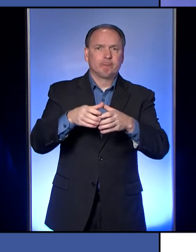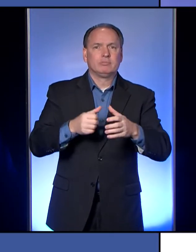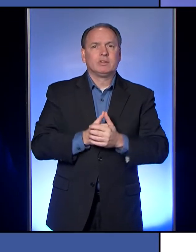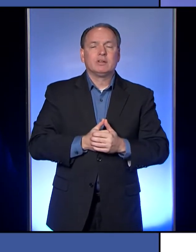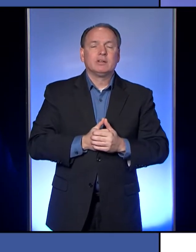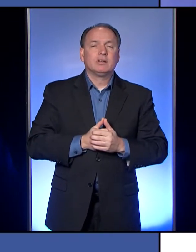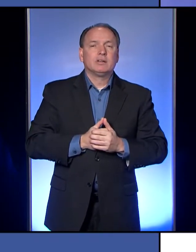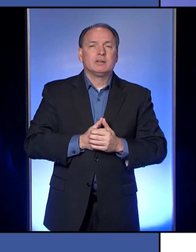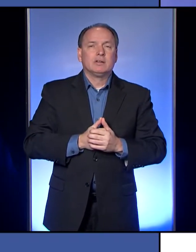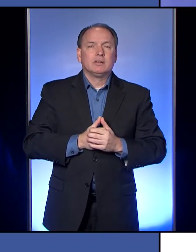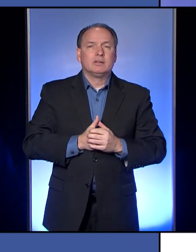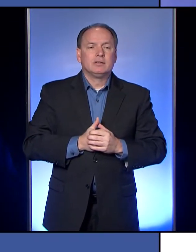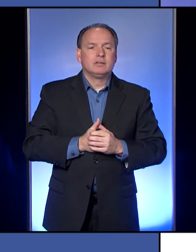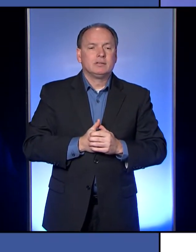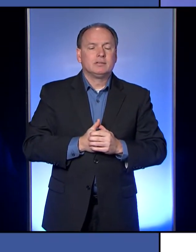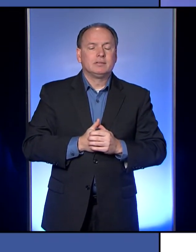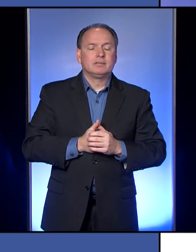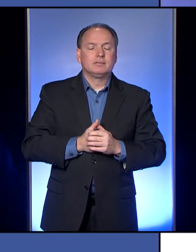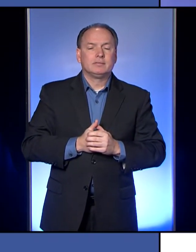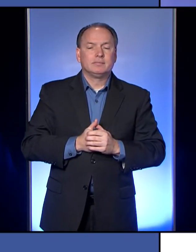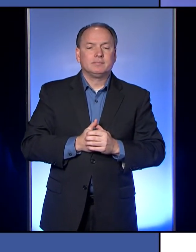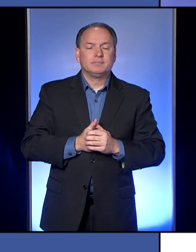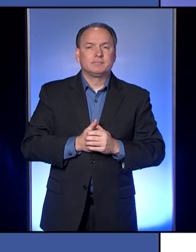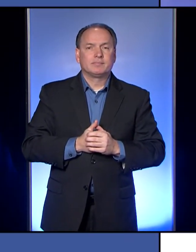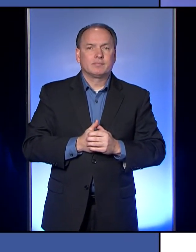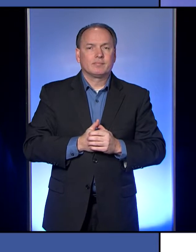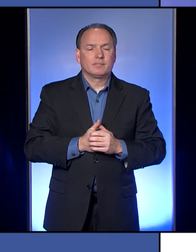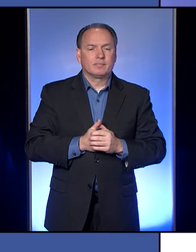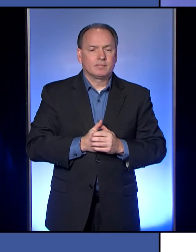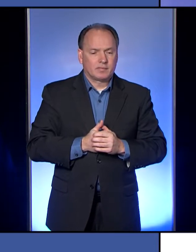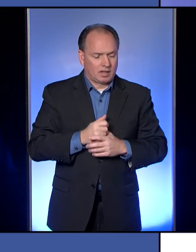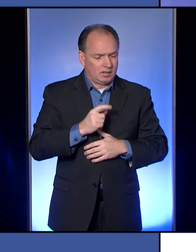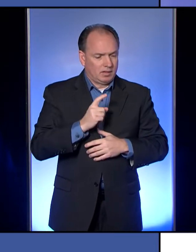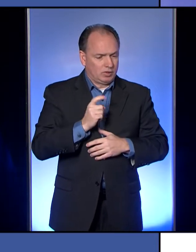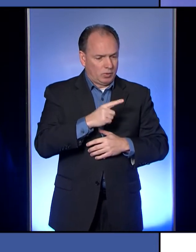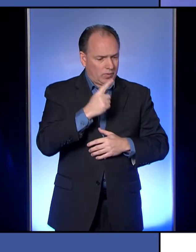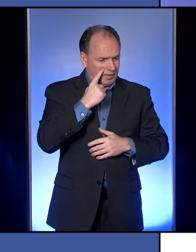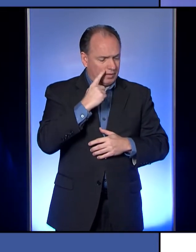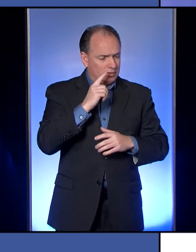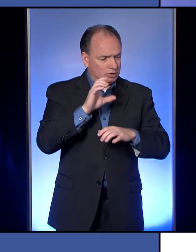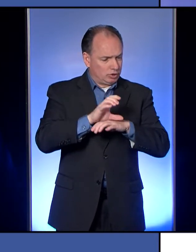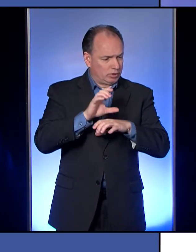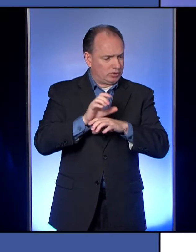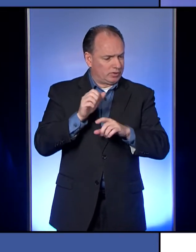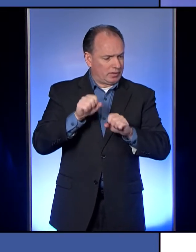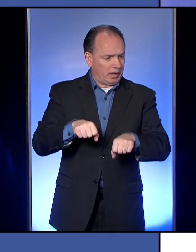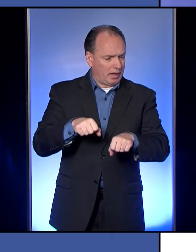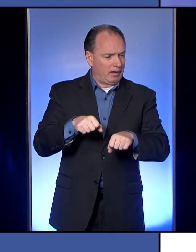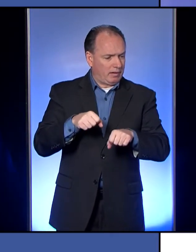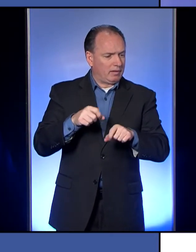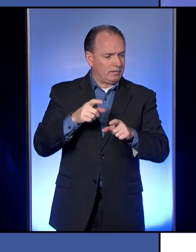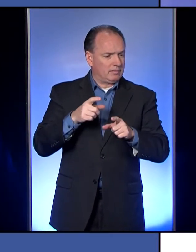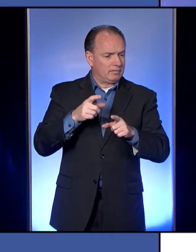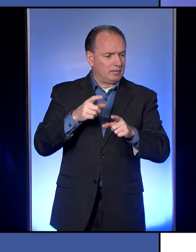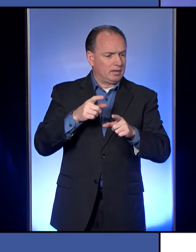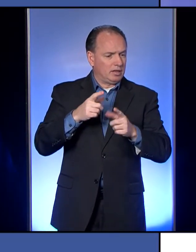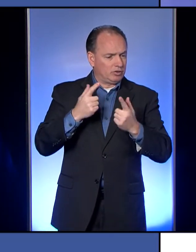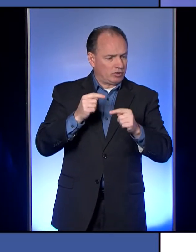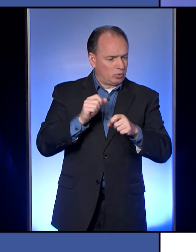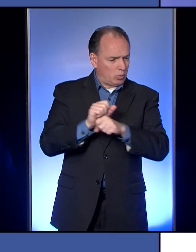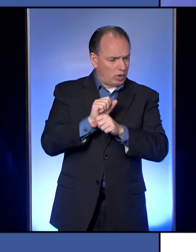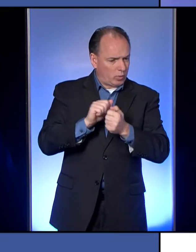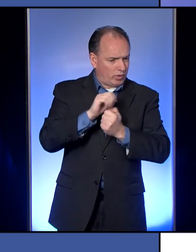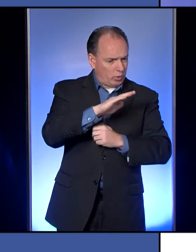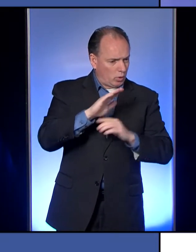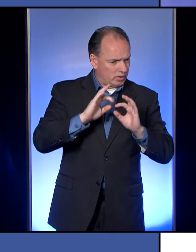Do you think that, uh, if a church came to you with a, a plan to, uh, you know, and try to work with your enforcement team